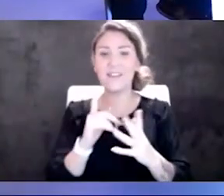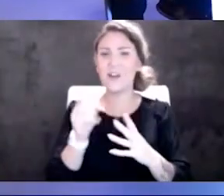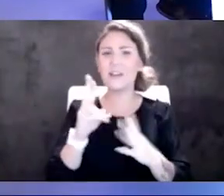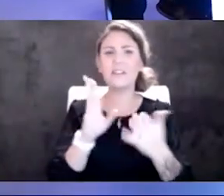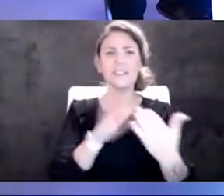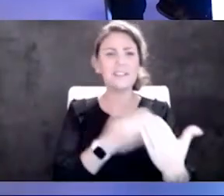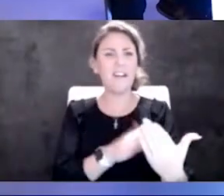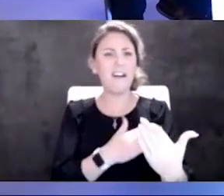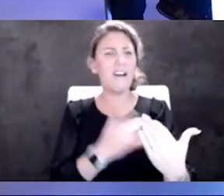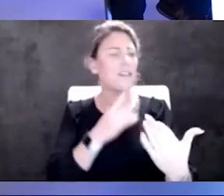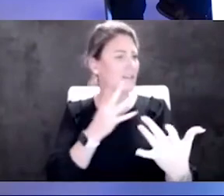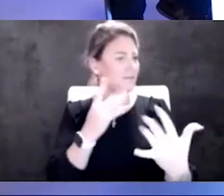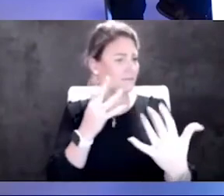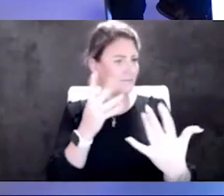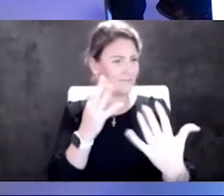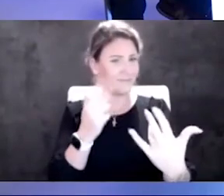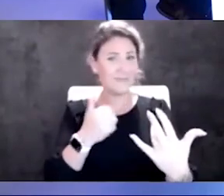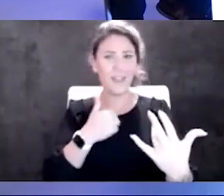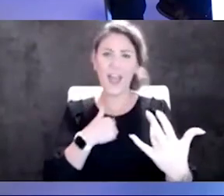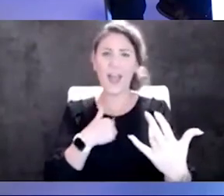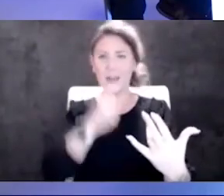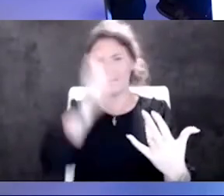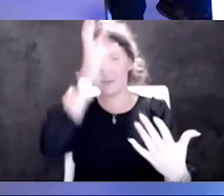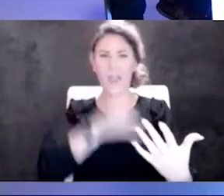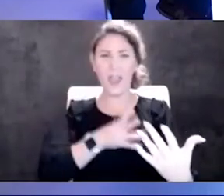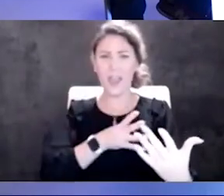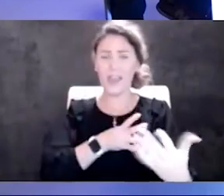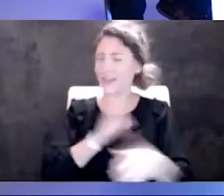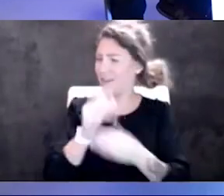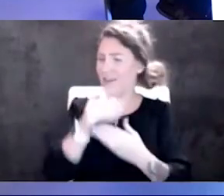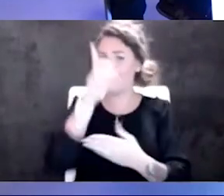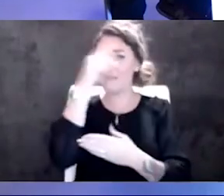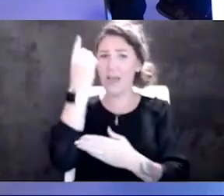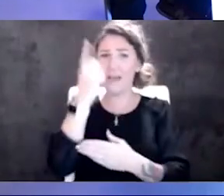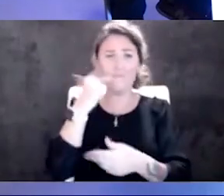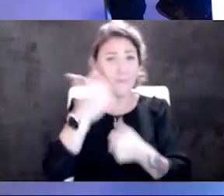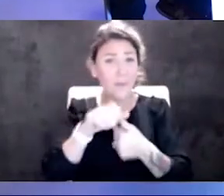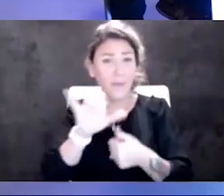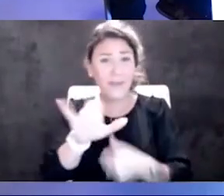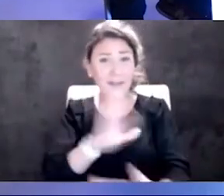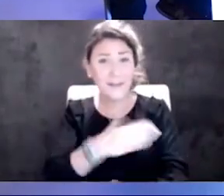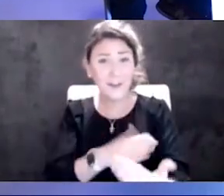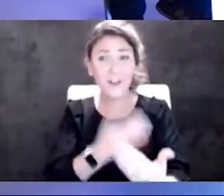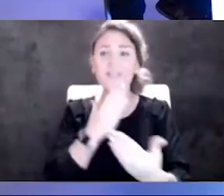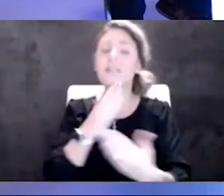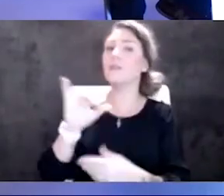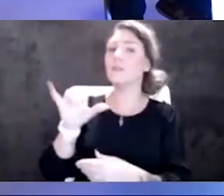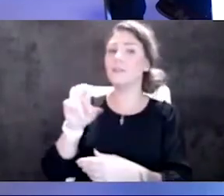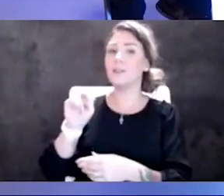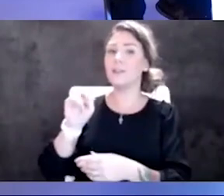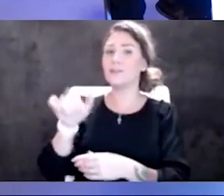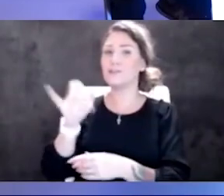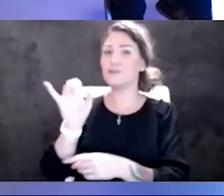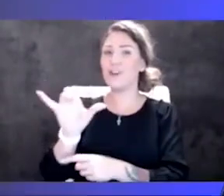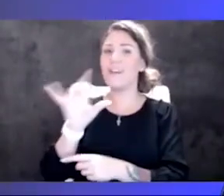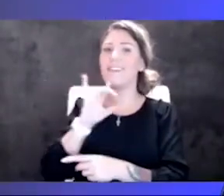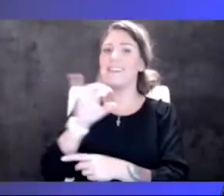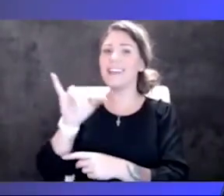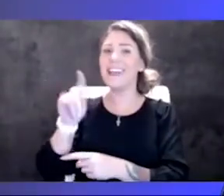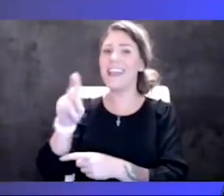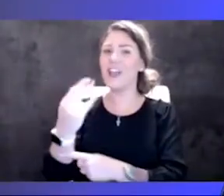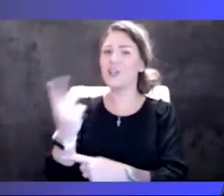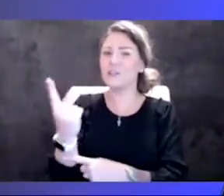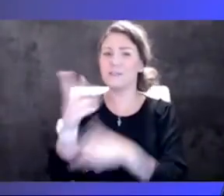I'm the man, or not the man, in black. remember that song. I mean, Johnny Cash and are pretty much the same person. Okay, well, that's an interesting